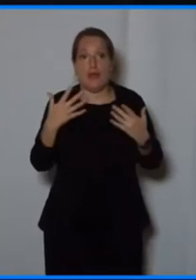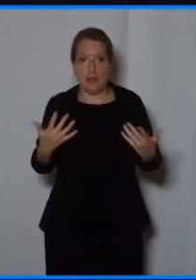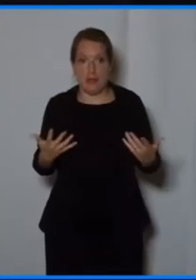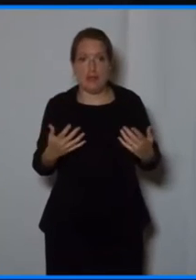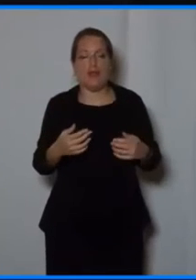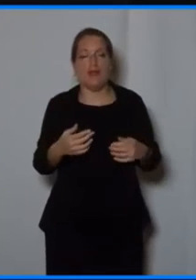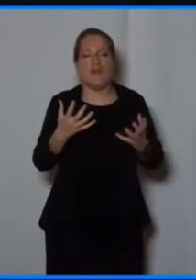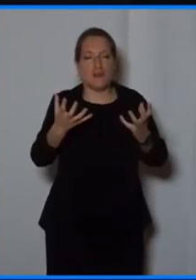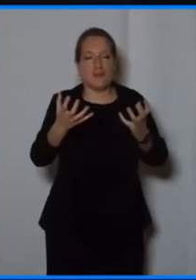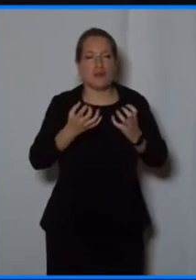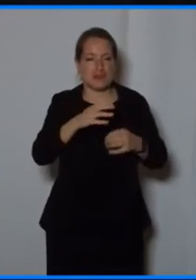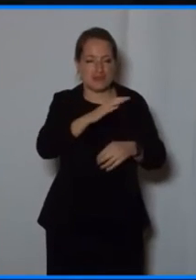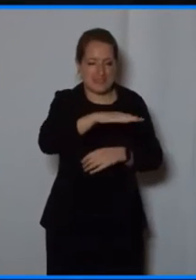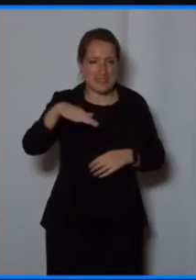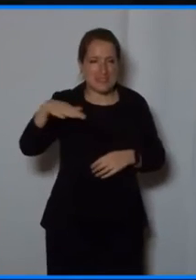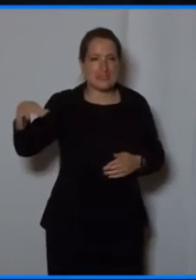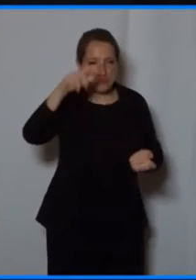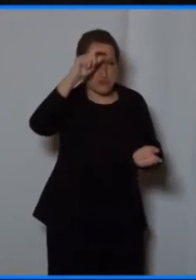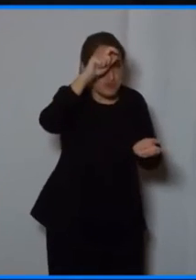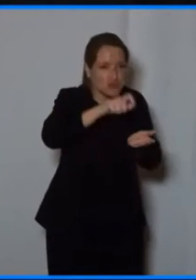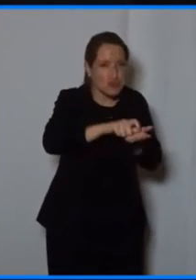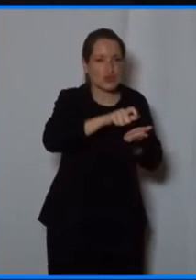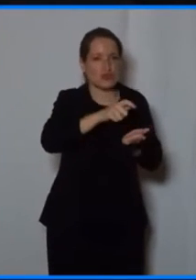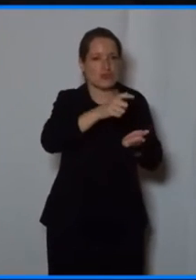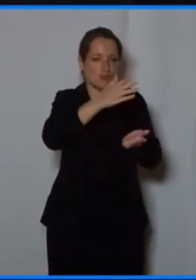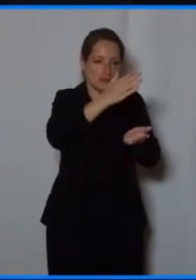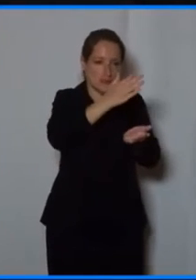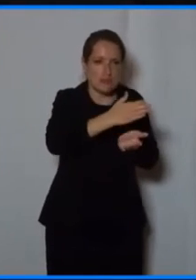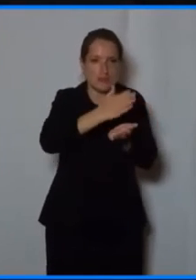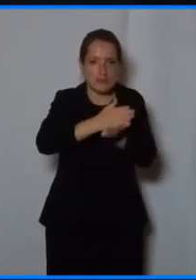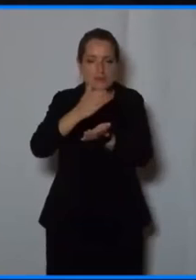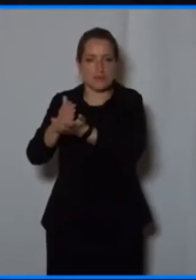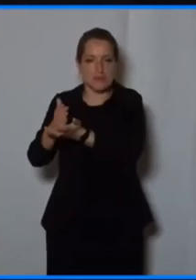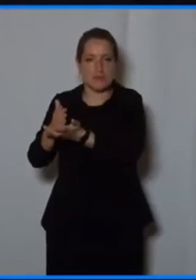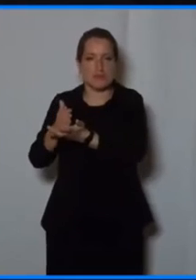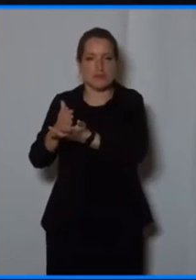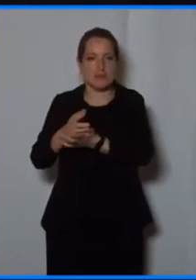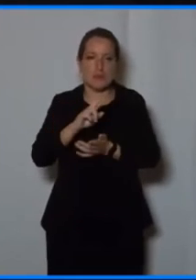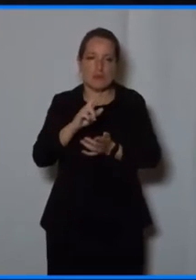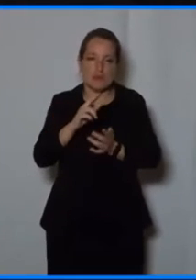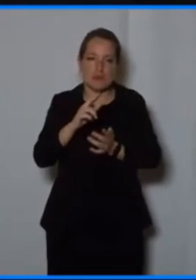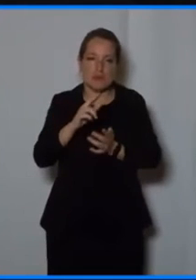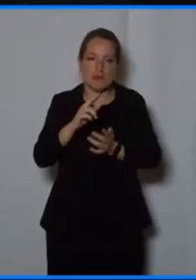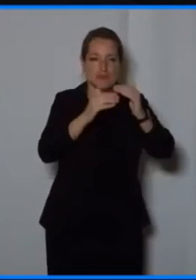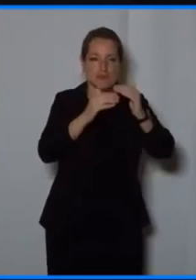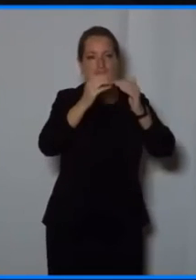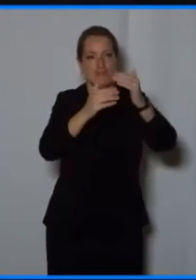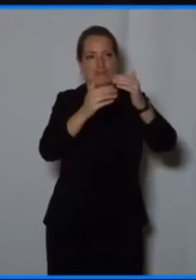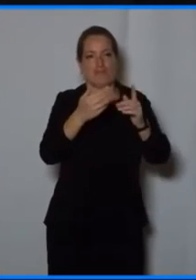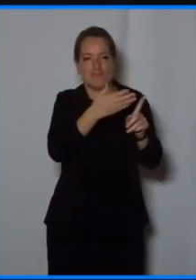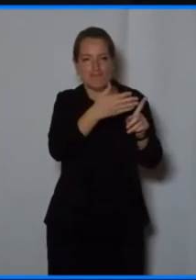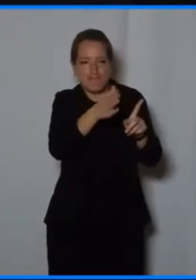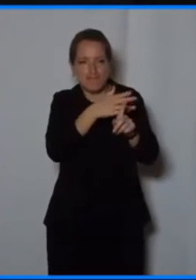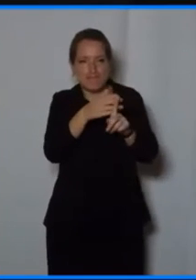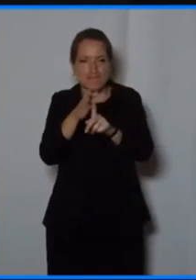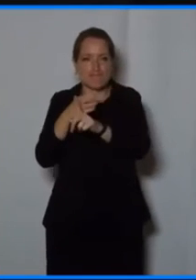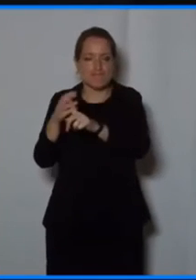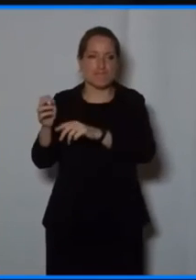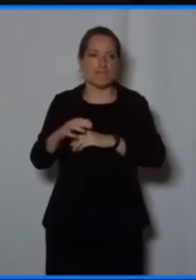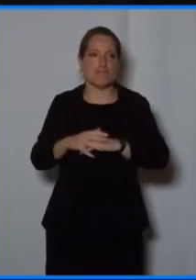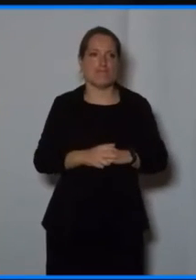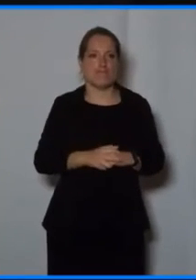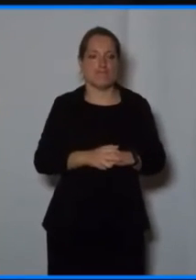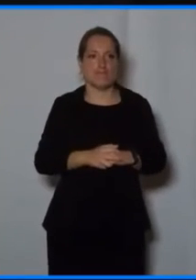trust. It's the list of tasks